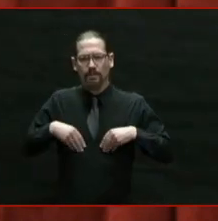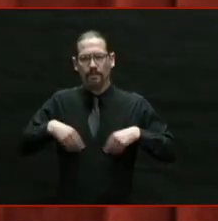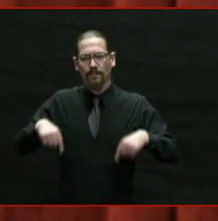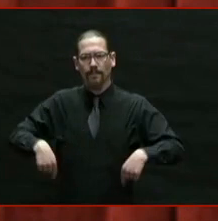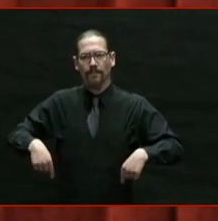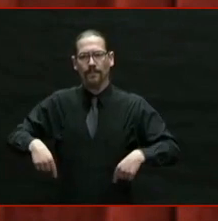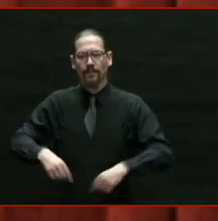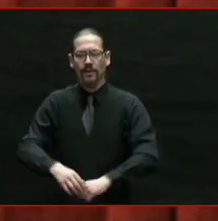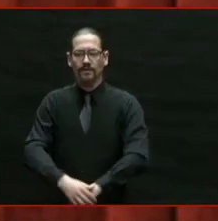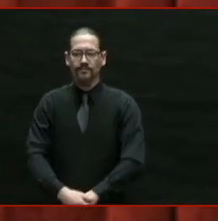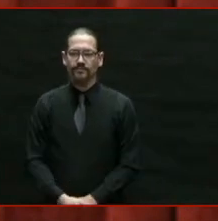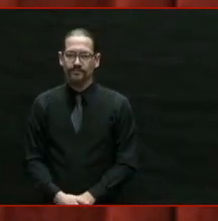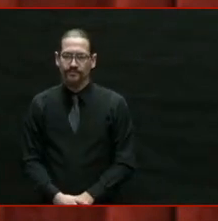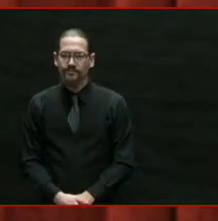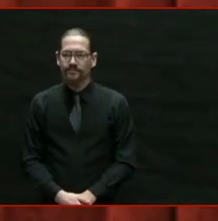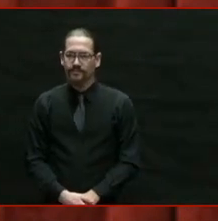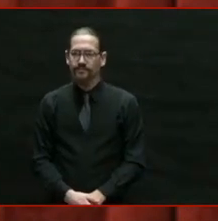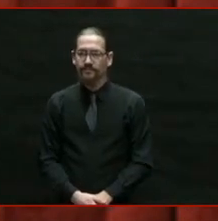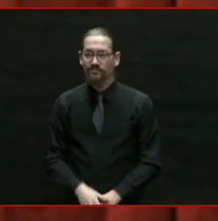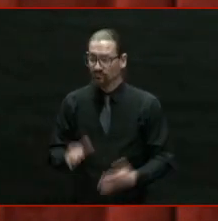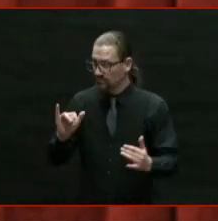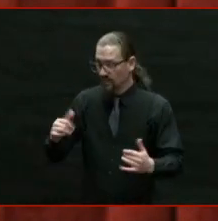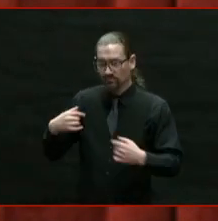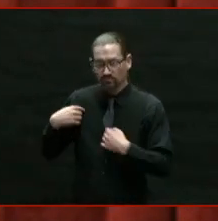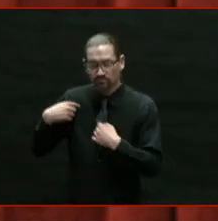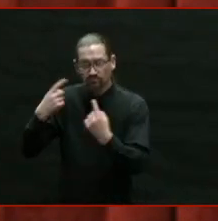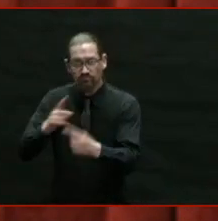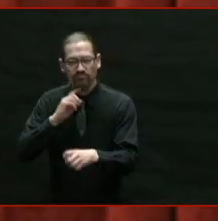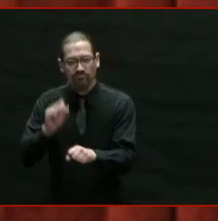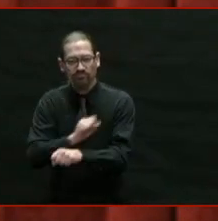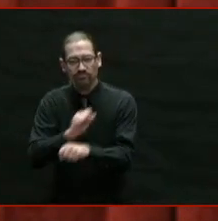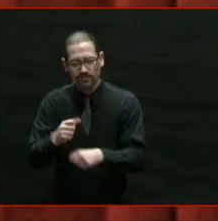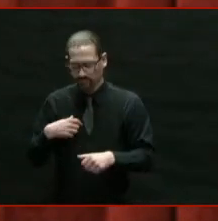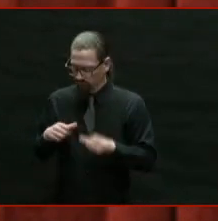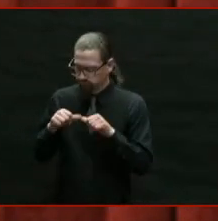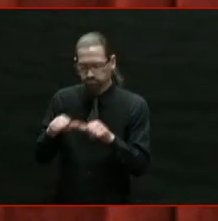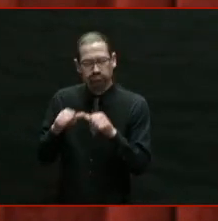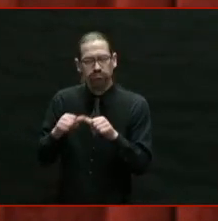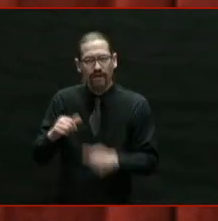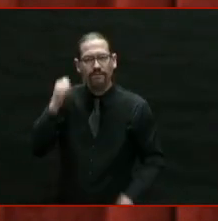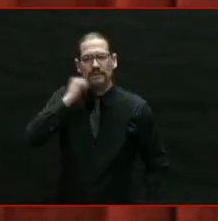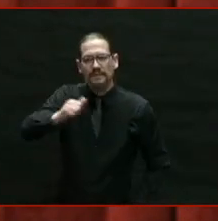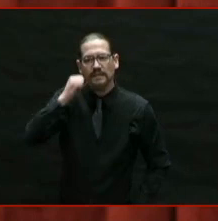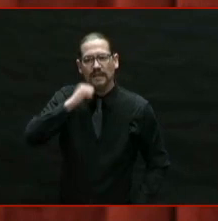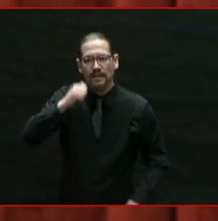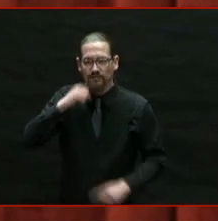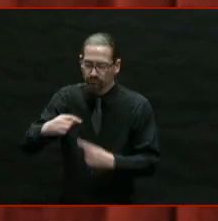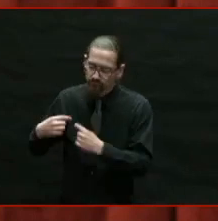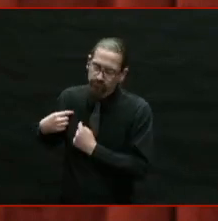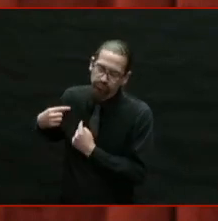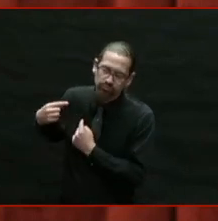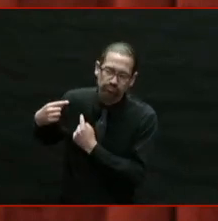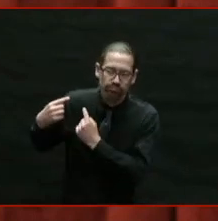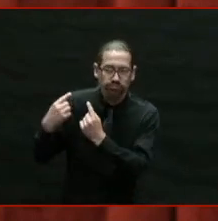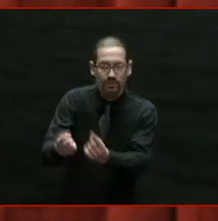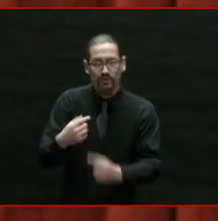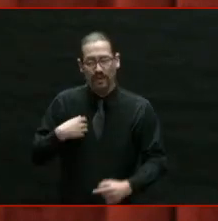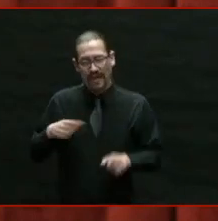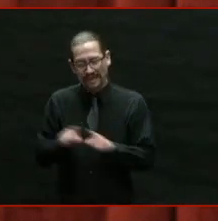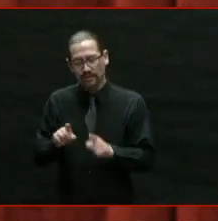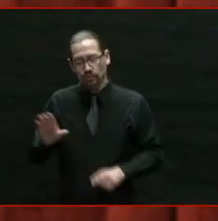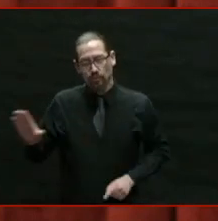And that's exactly what I have done every single day as your governor. I have tried